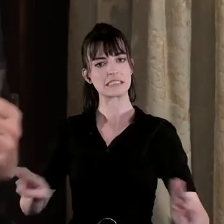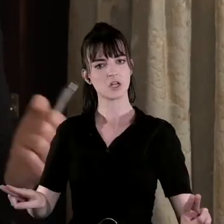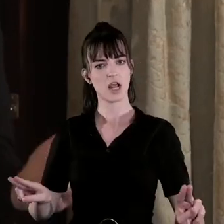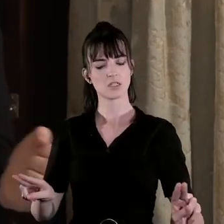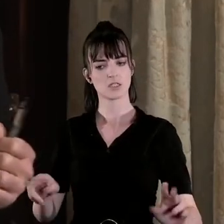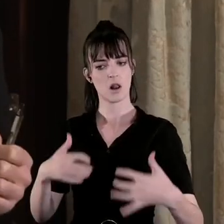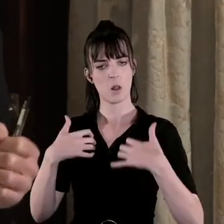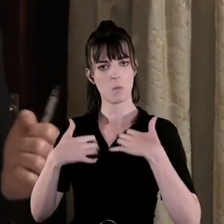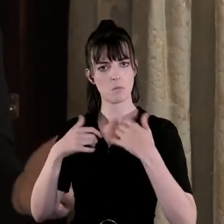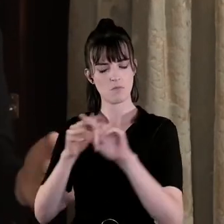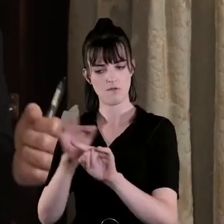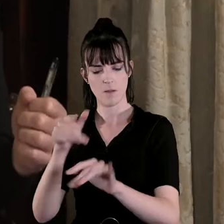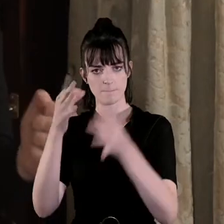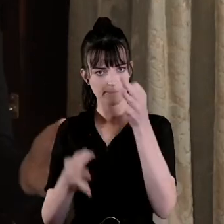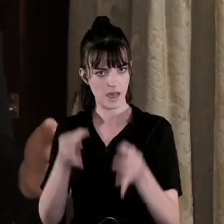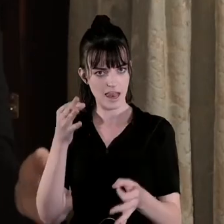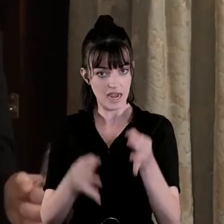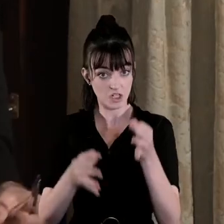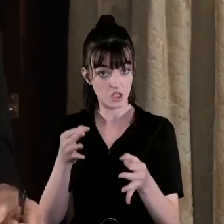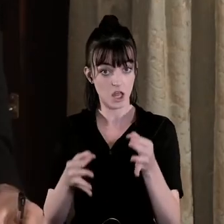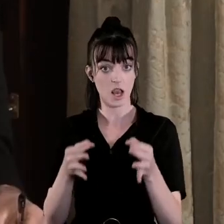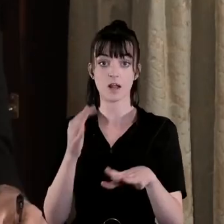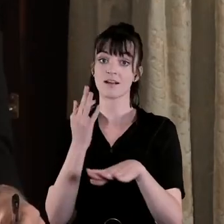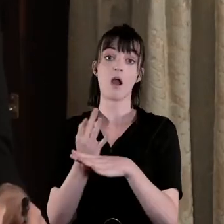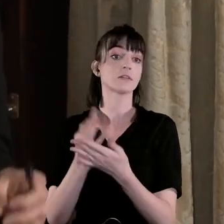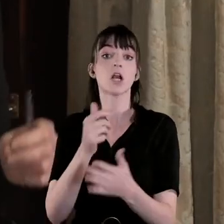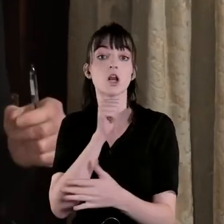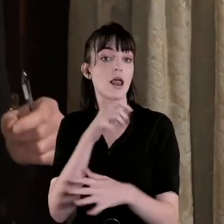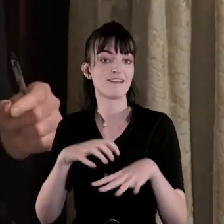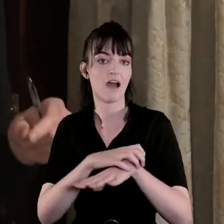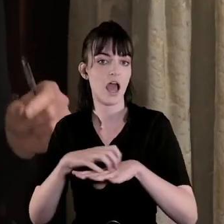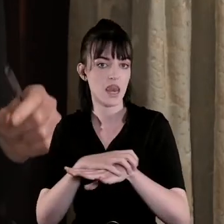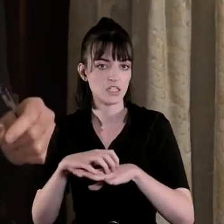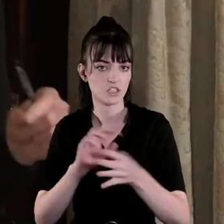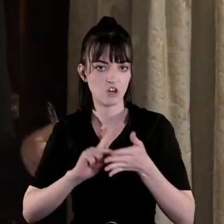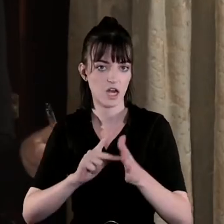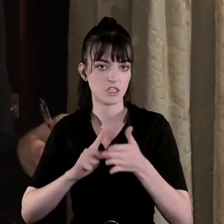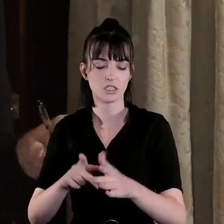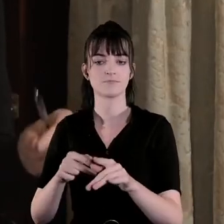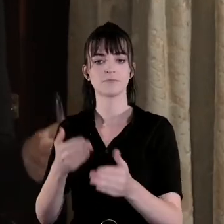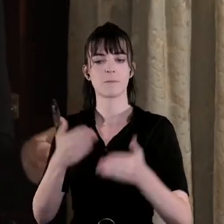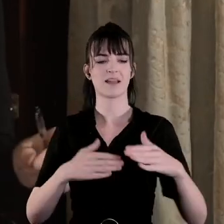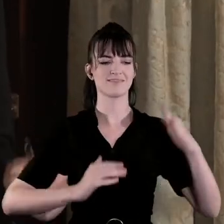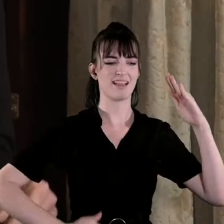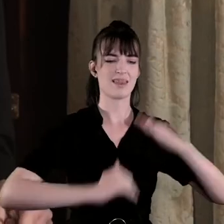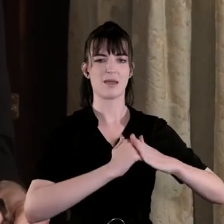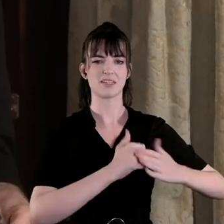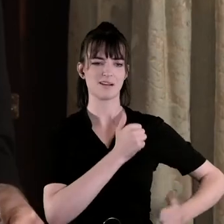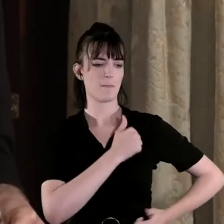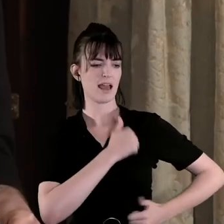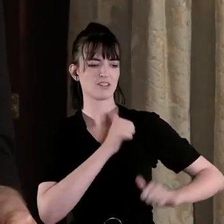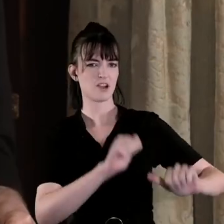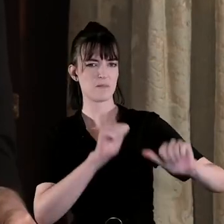came from these very political and largely non-violent strategies rather than the much more limited military pressure that the IRA could